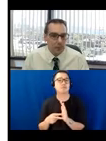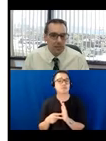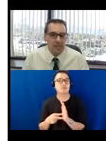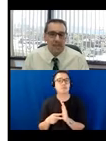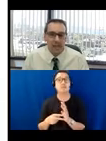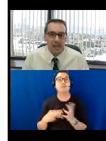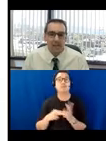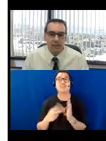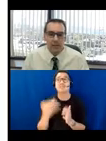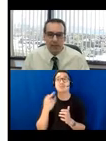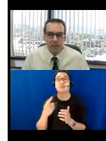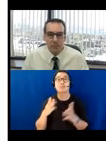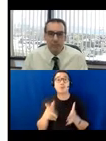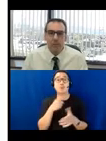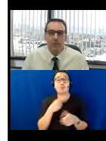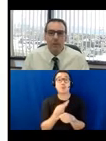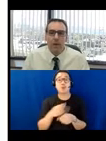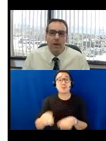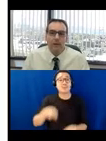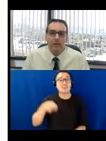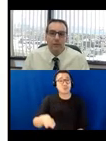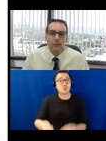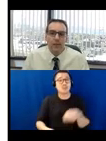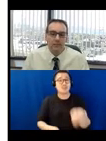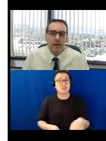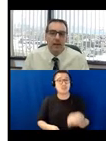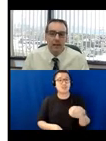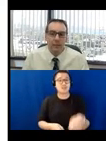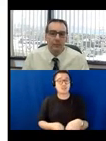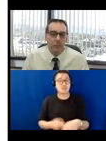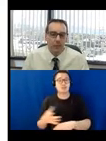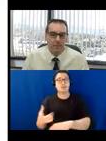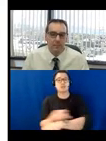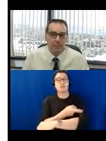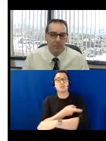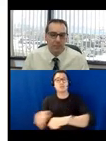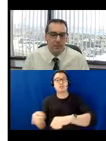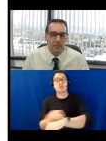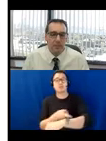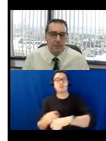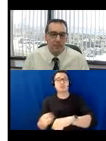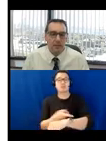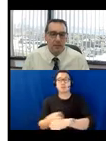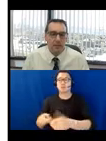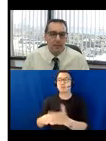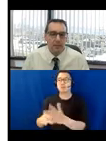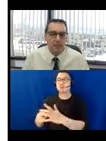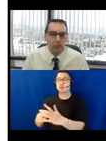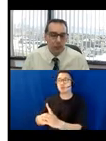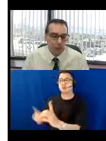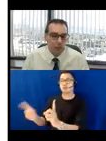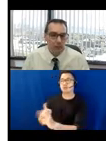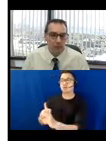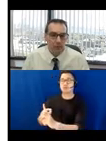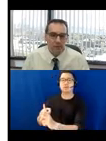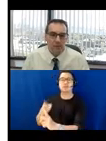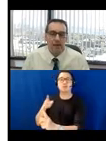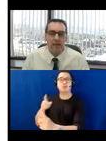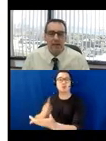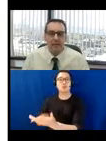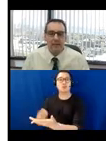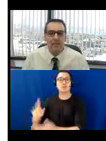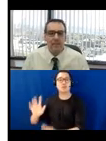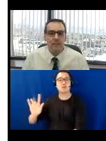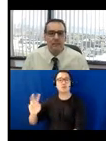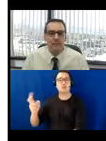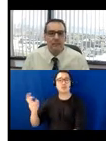utilizing a cane in their cane sweep to identify an item of 27 inches or lower that would identify